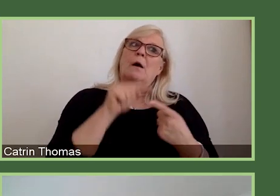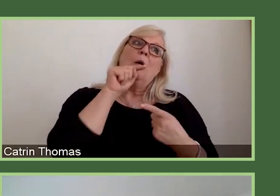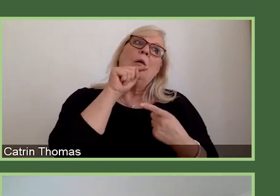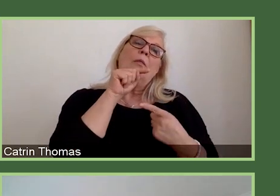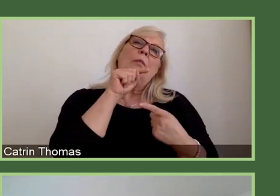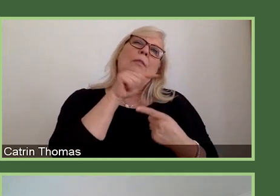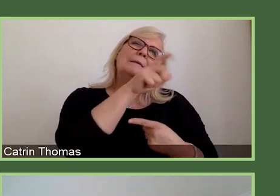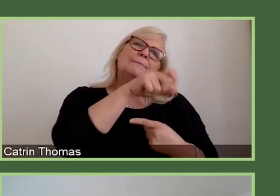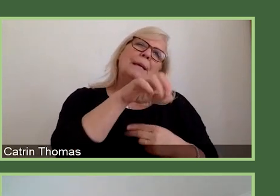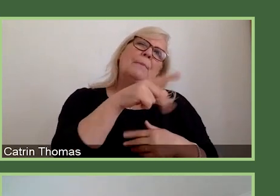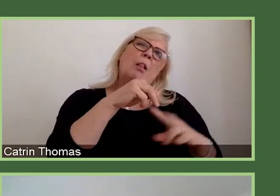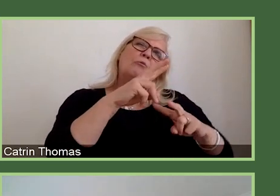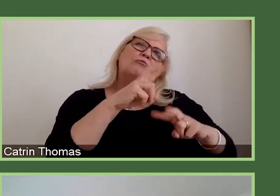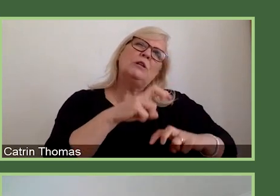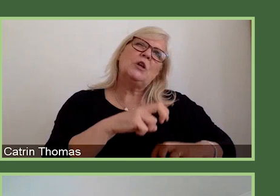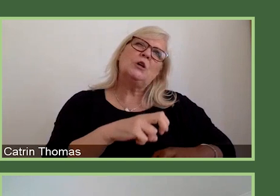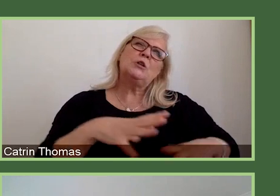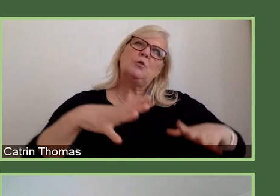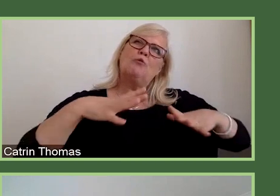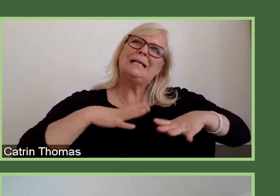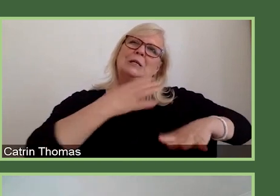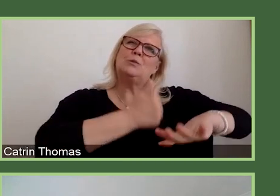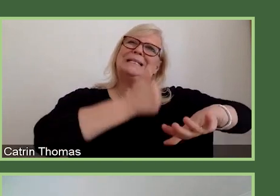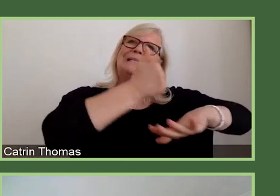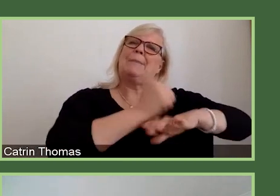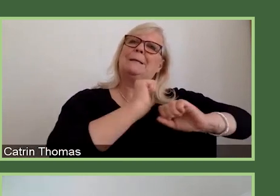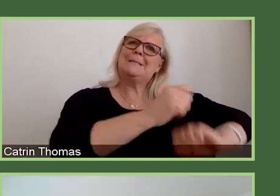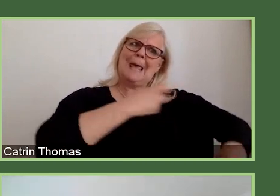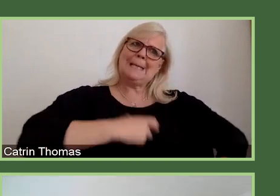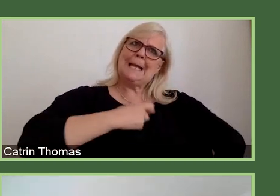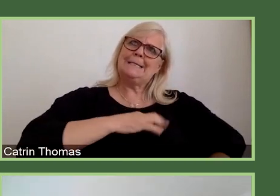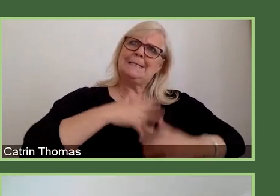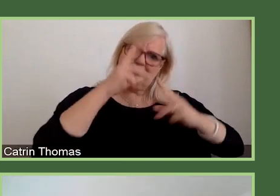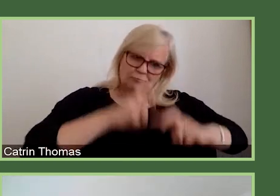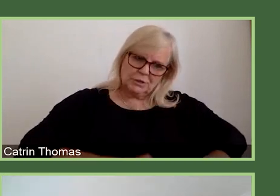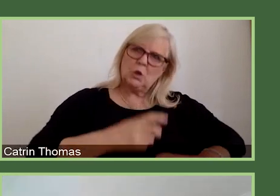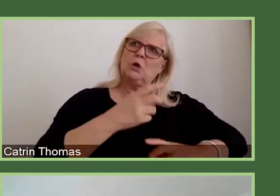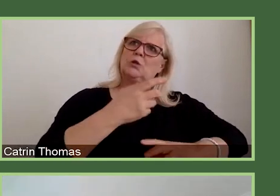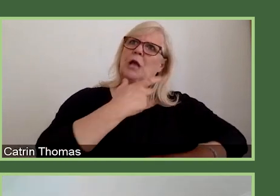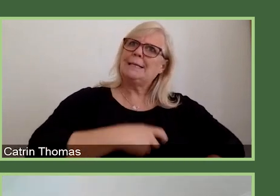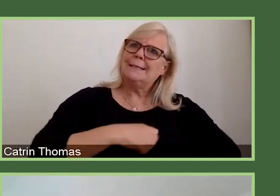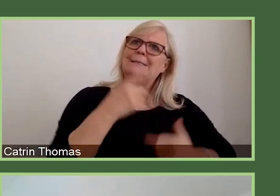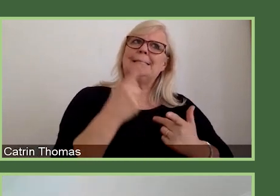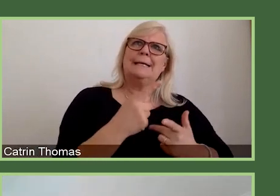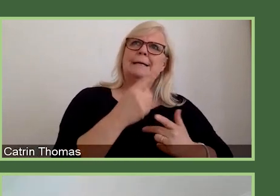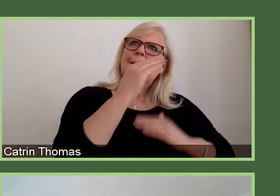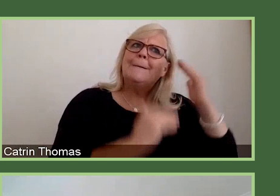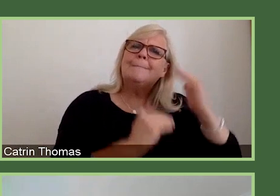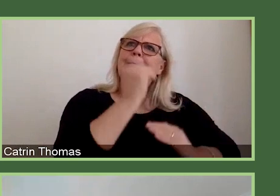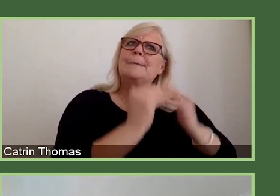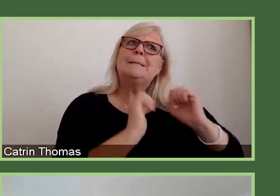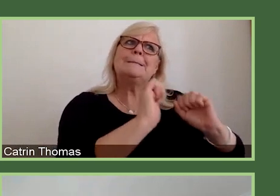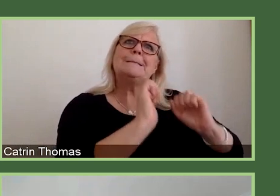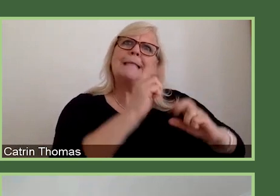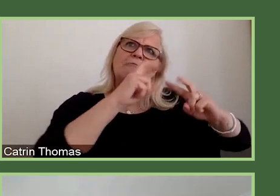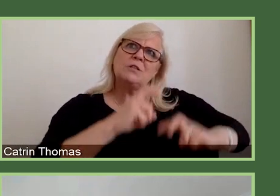establish their research identity, to begin to build their research capabilities, and by the end,